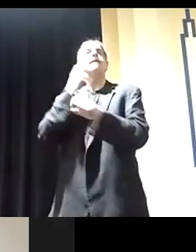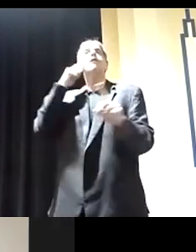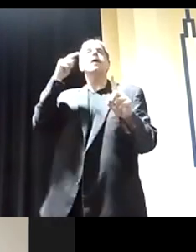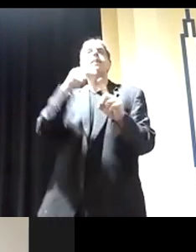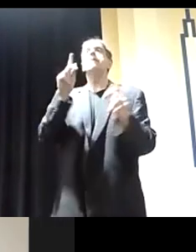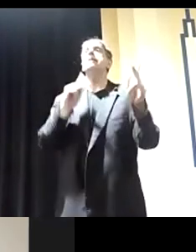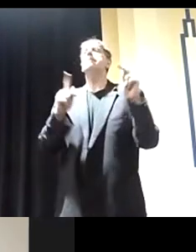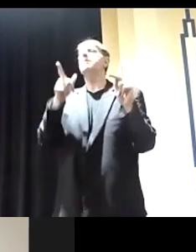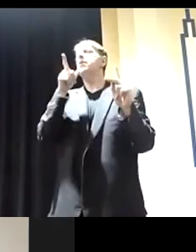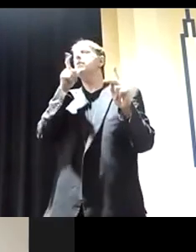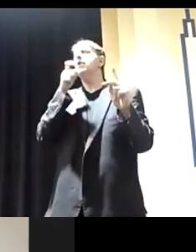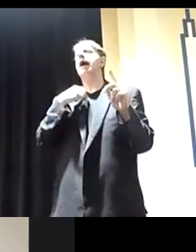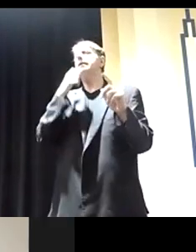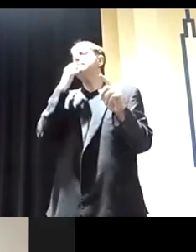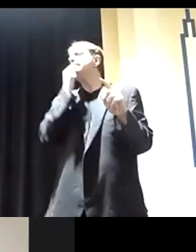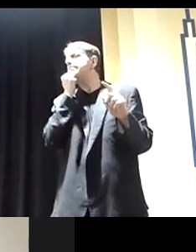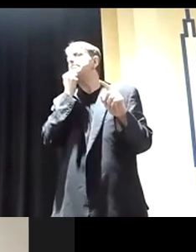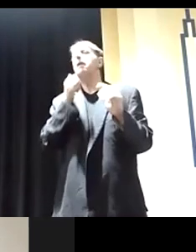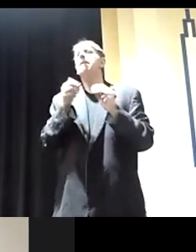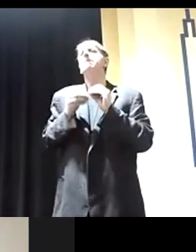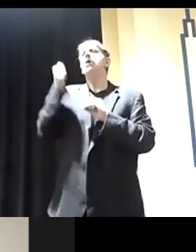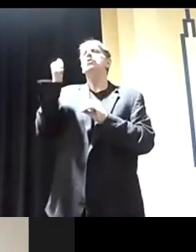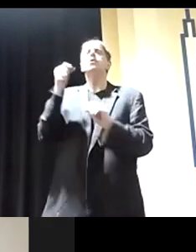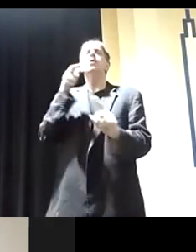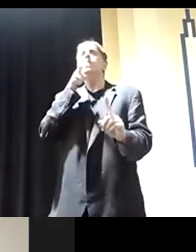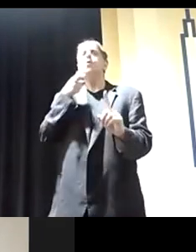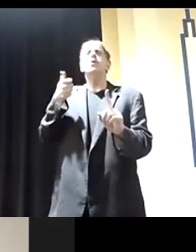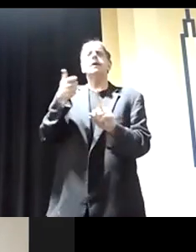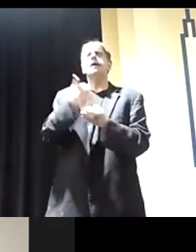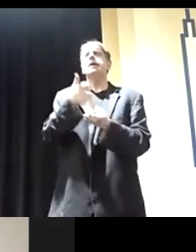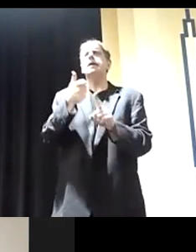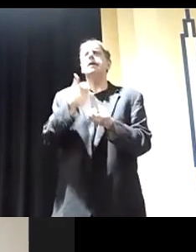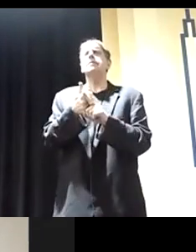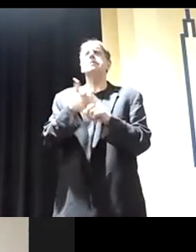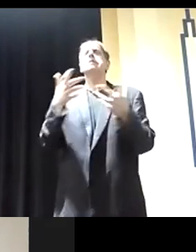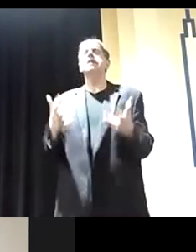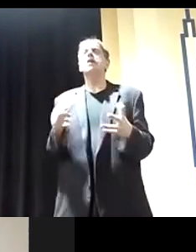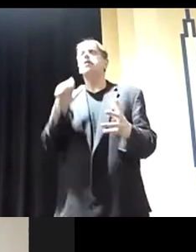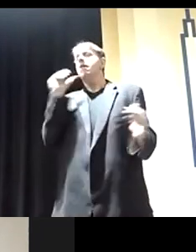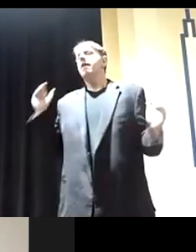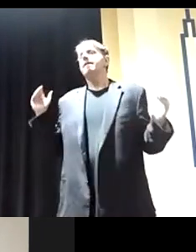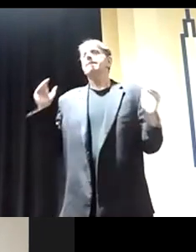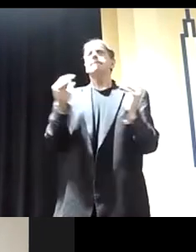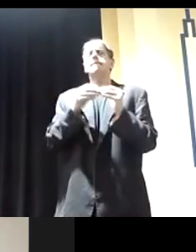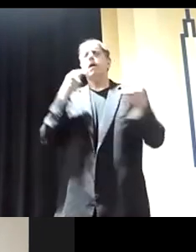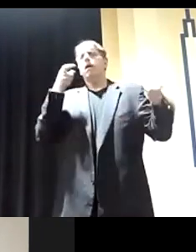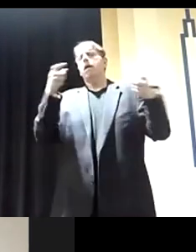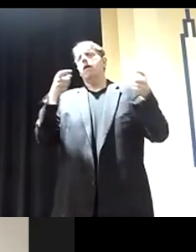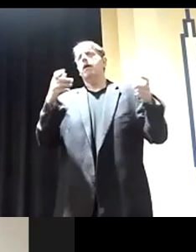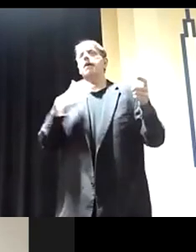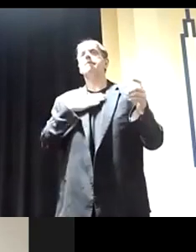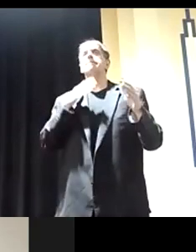who have gotten the raw end of the stick. My neighborhood was absolutely